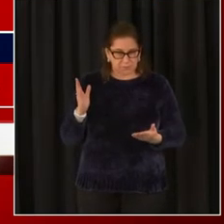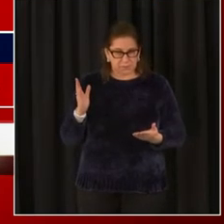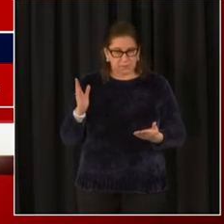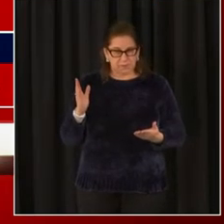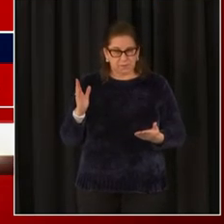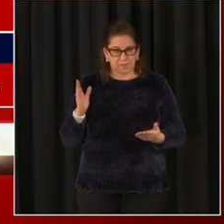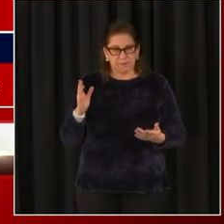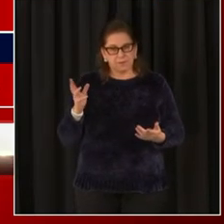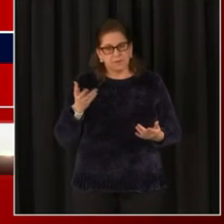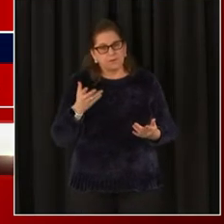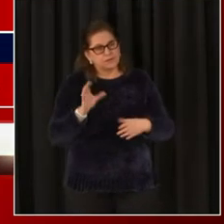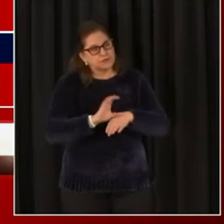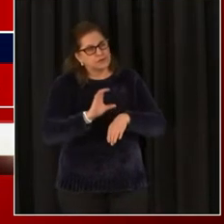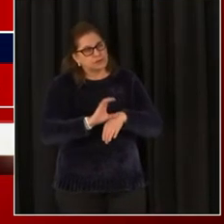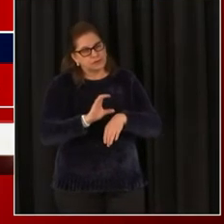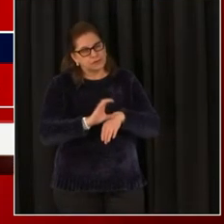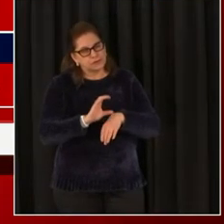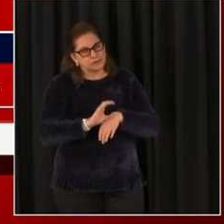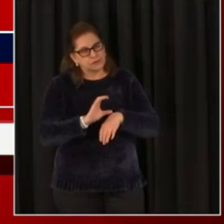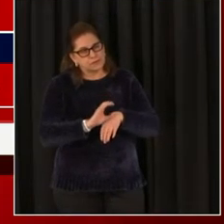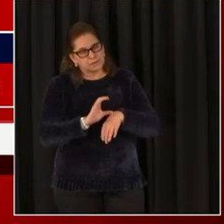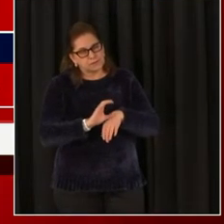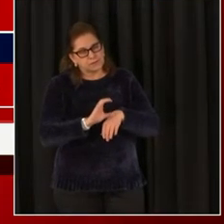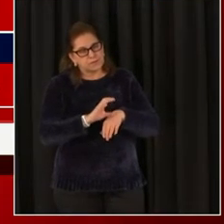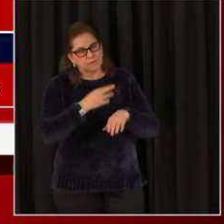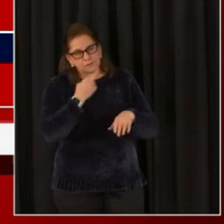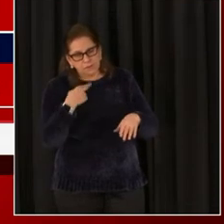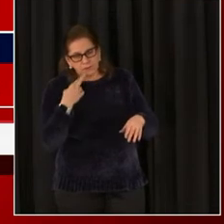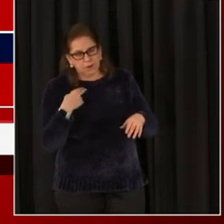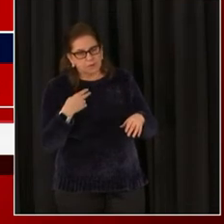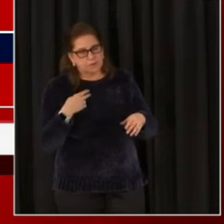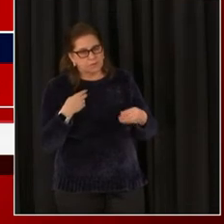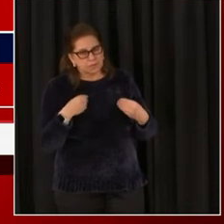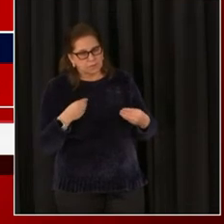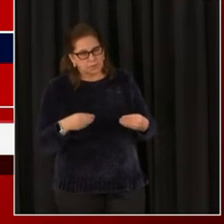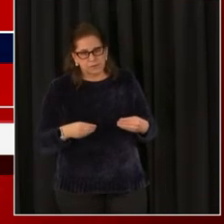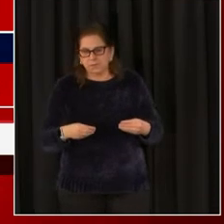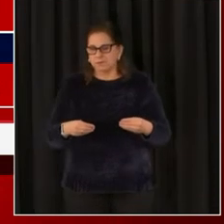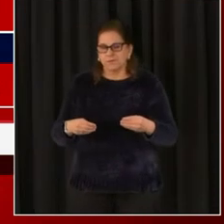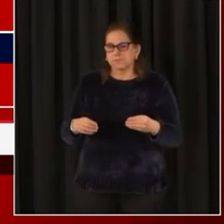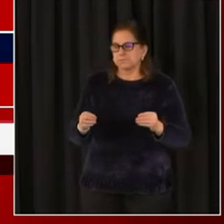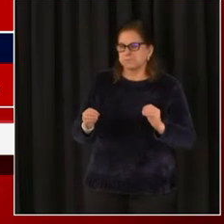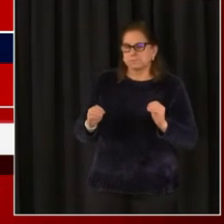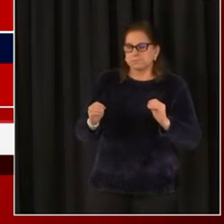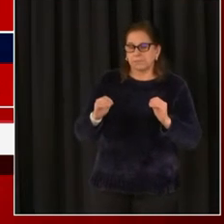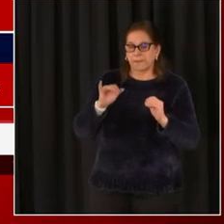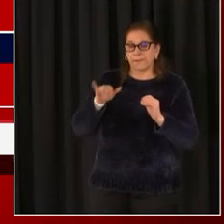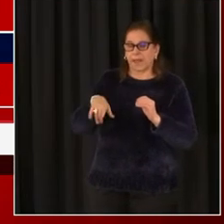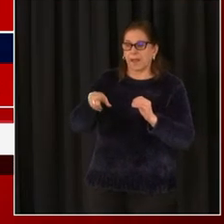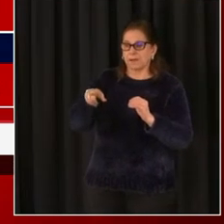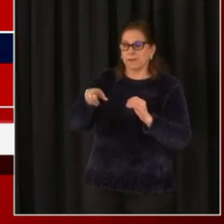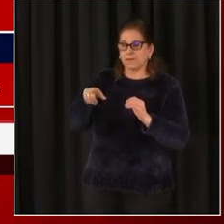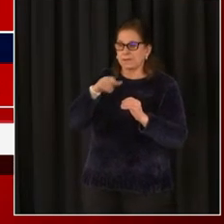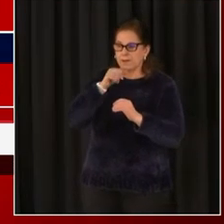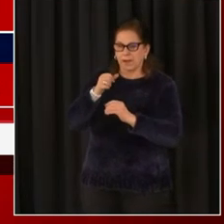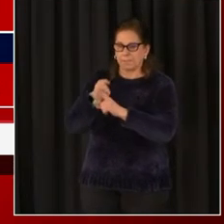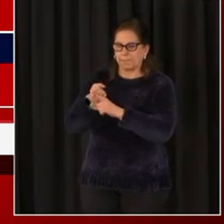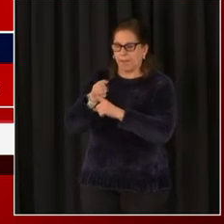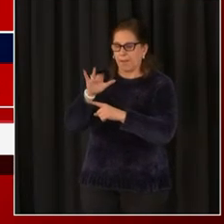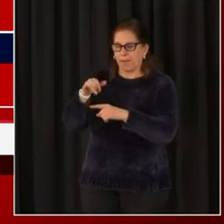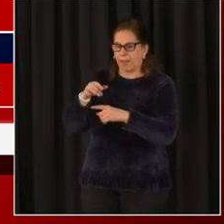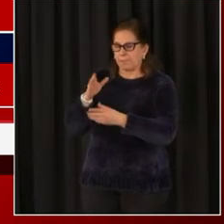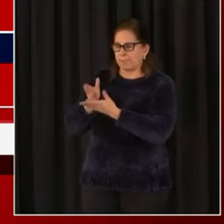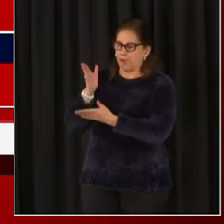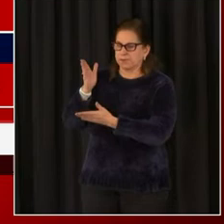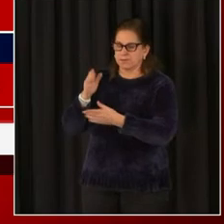they, there was no, they weren't affected by the pause. None of those were affected by the pause. Museums were. And so let me get back to you with some clarity on that.